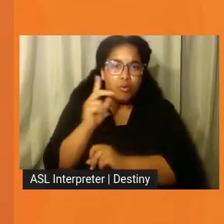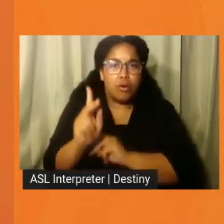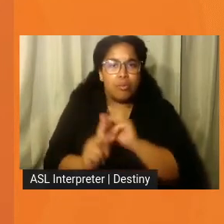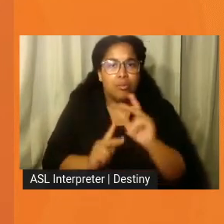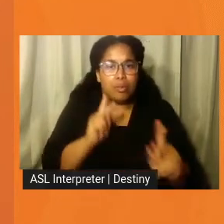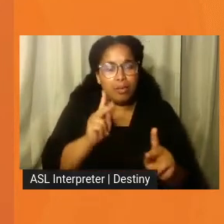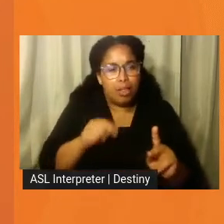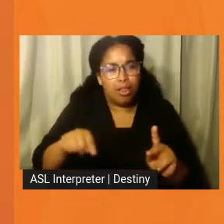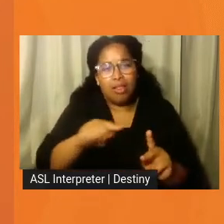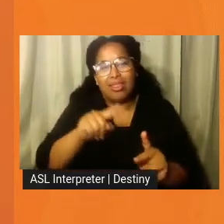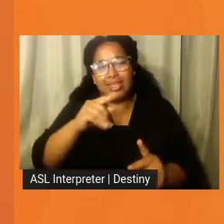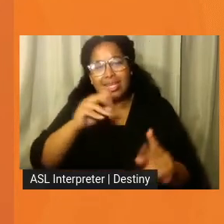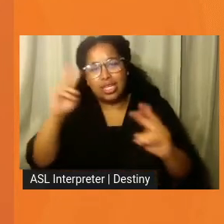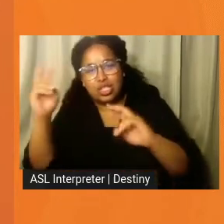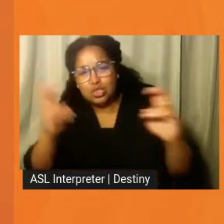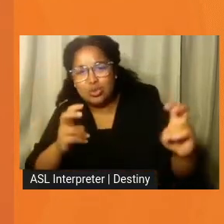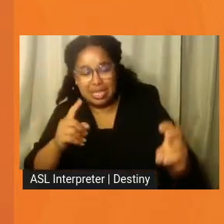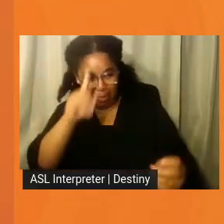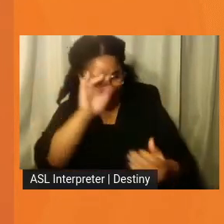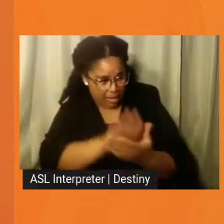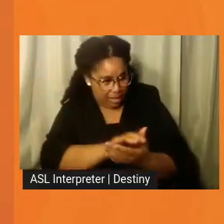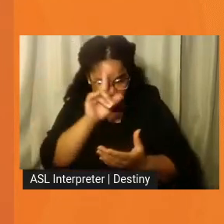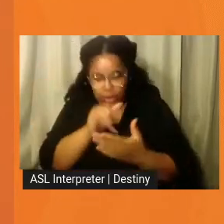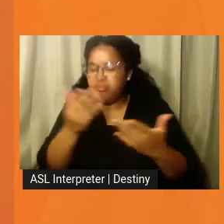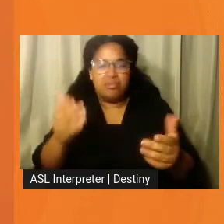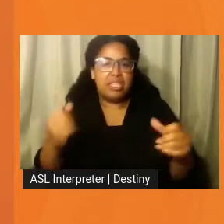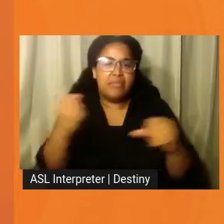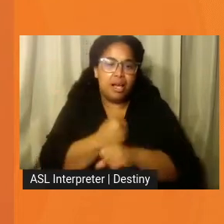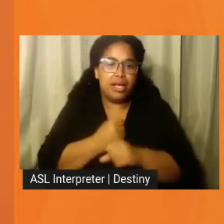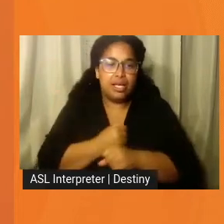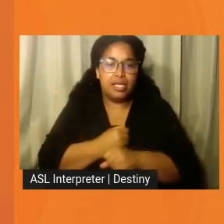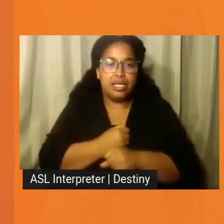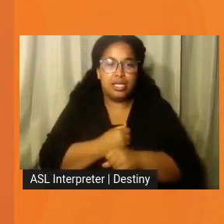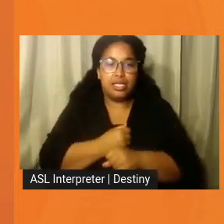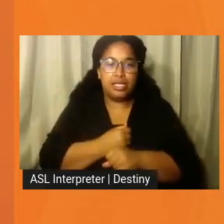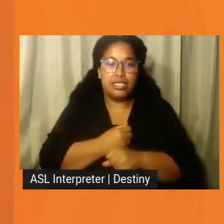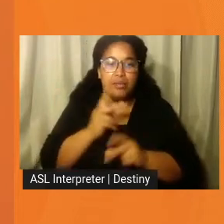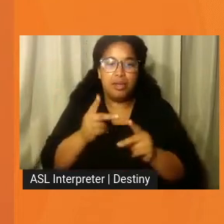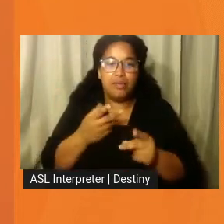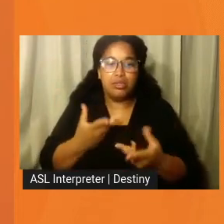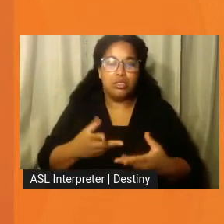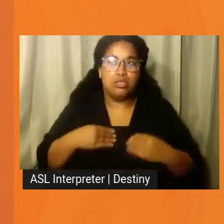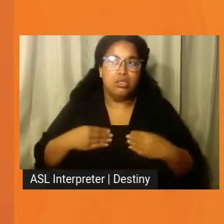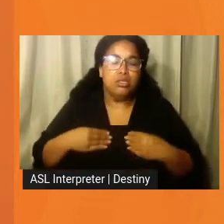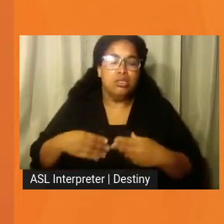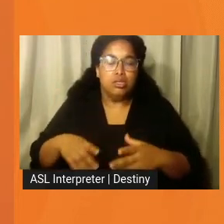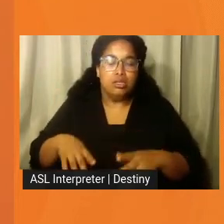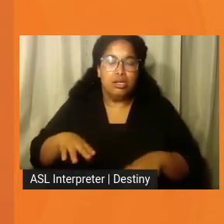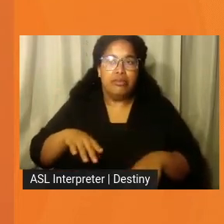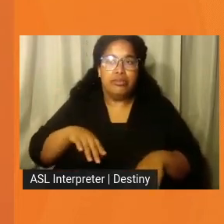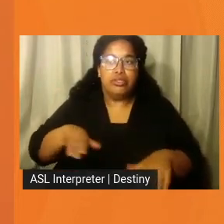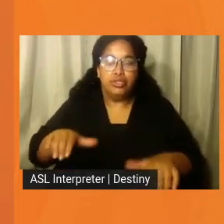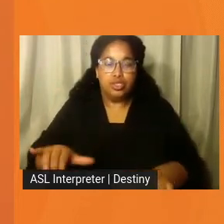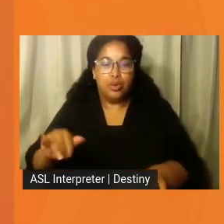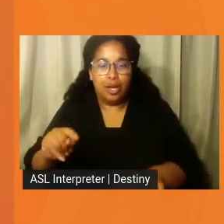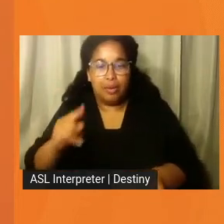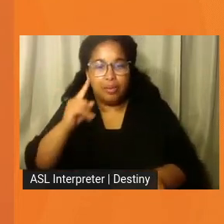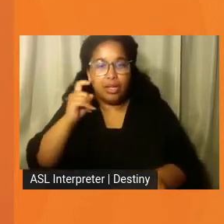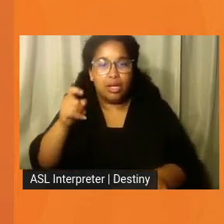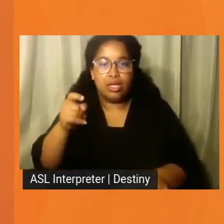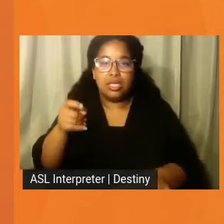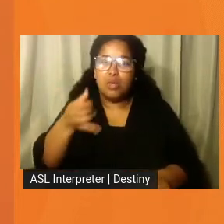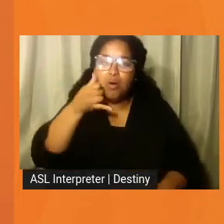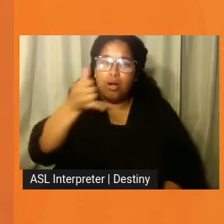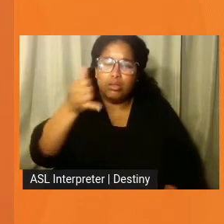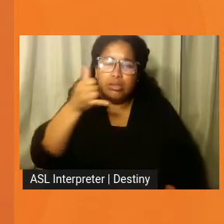believes in, and sometimes to the point that people will just agree to do it so they don't have to continue to answer his phone calls, which is a gift in our community,